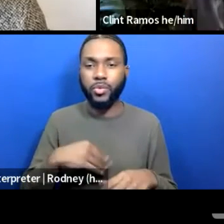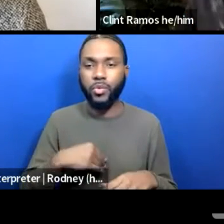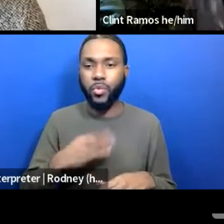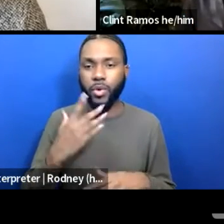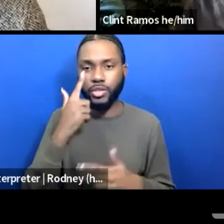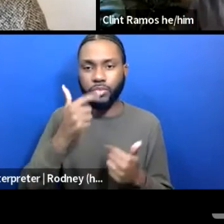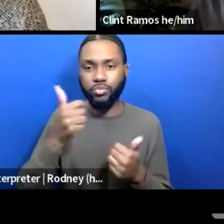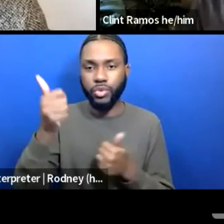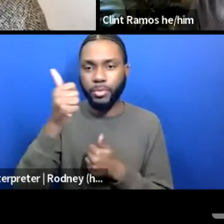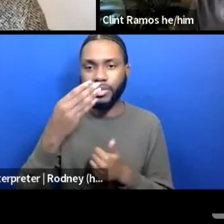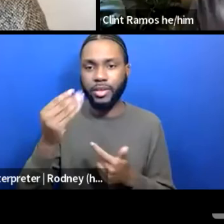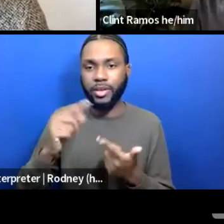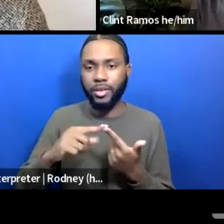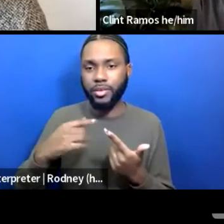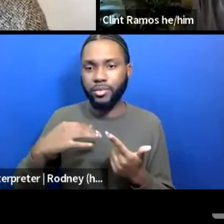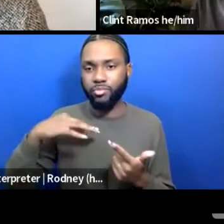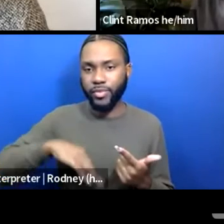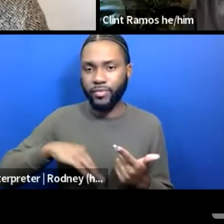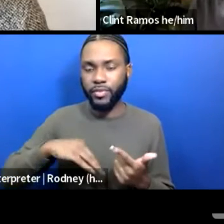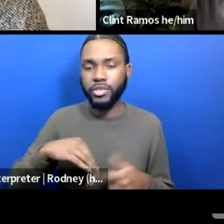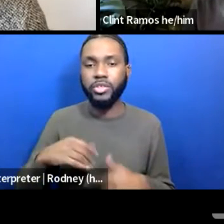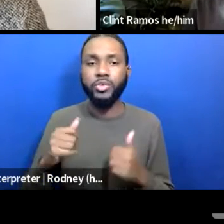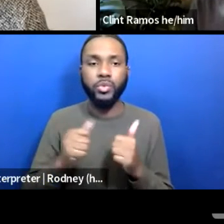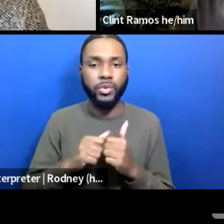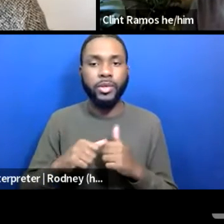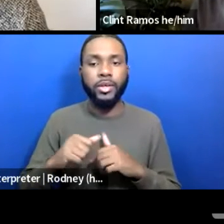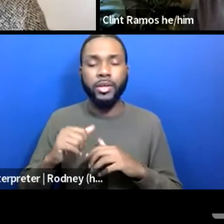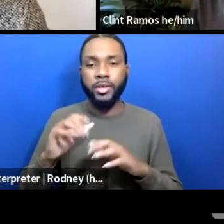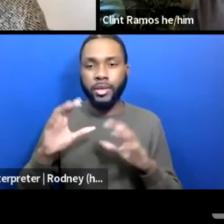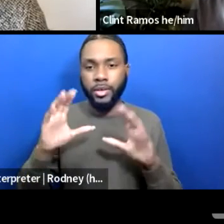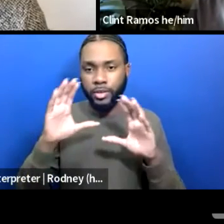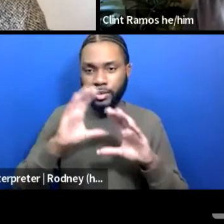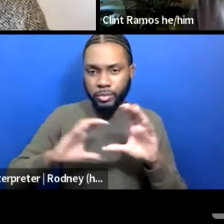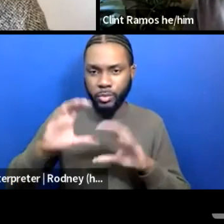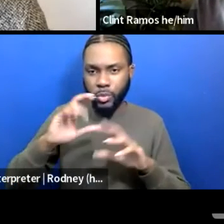privilege in terms of exploring the situation.